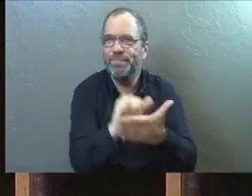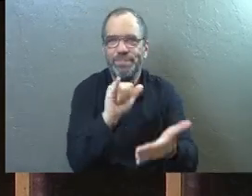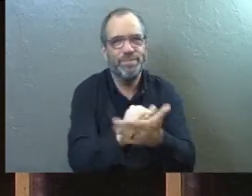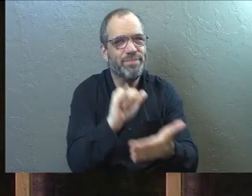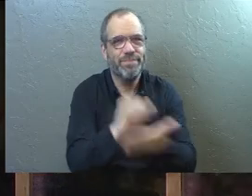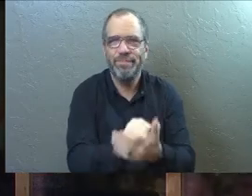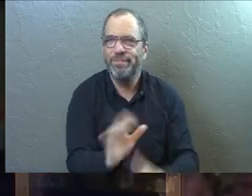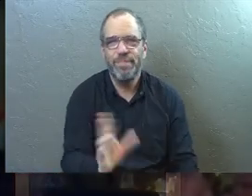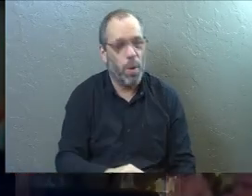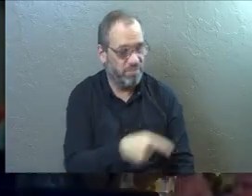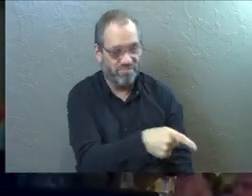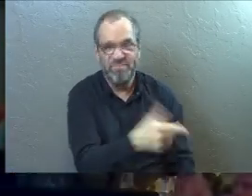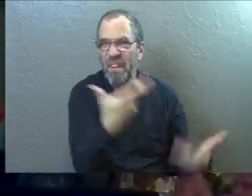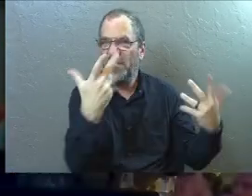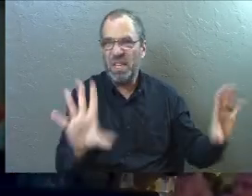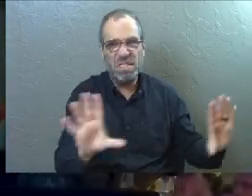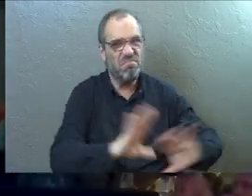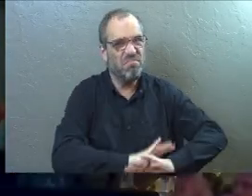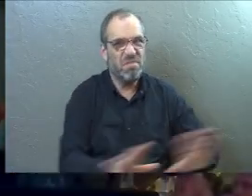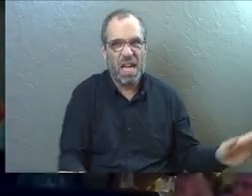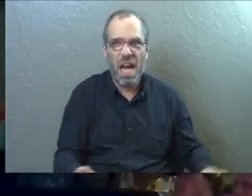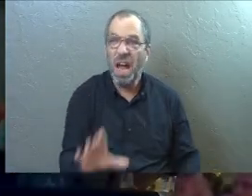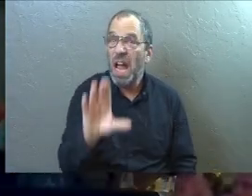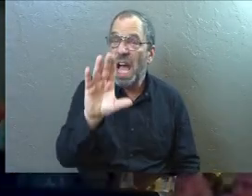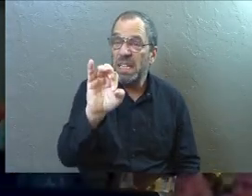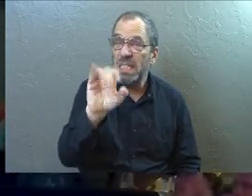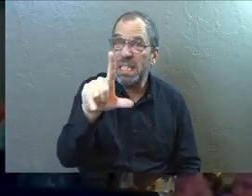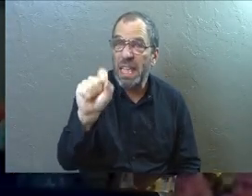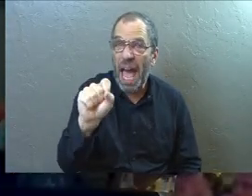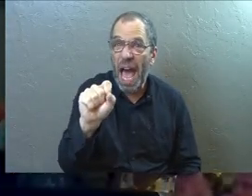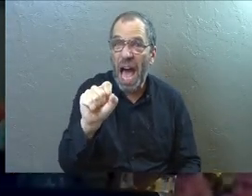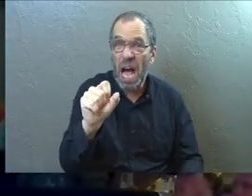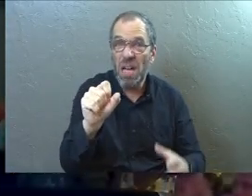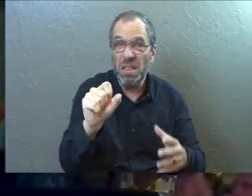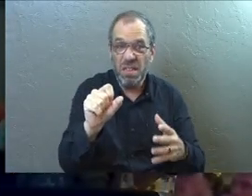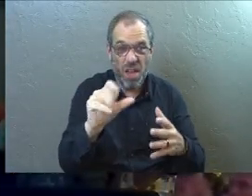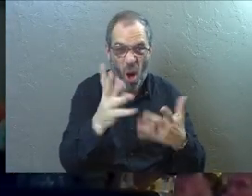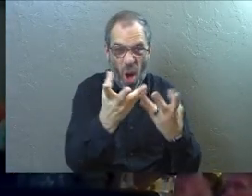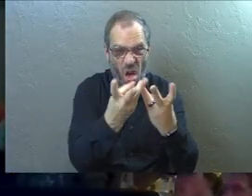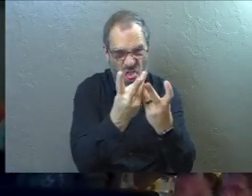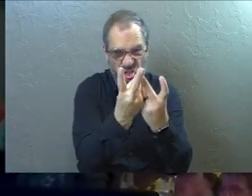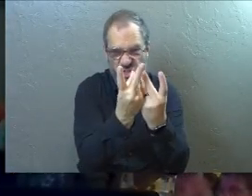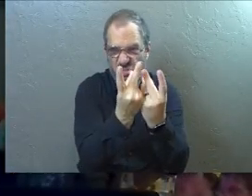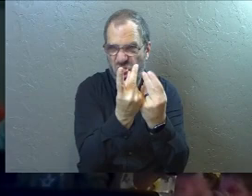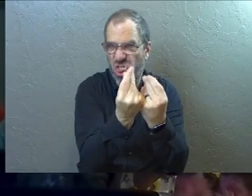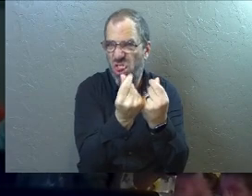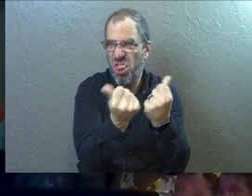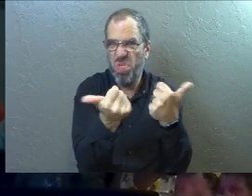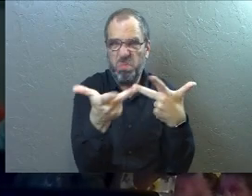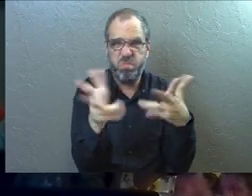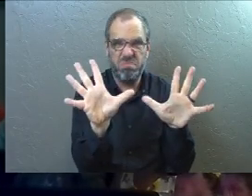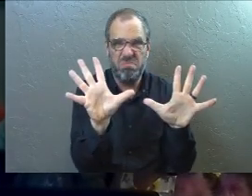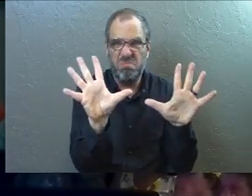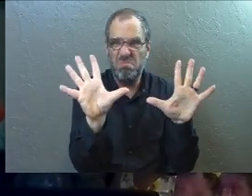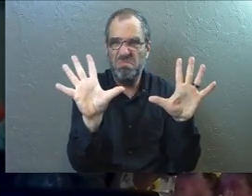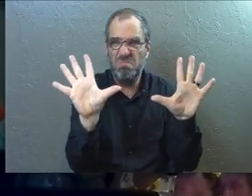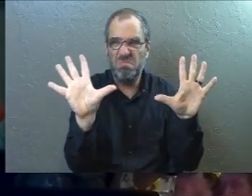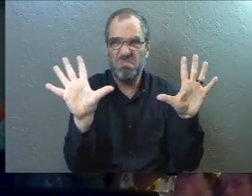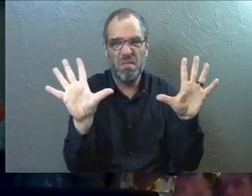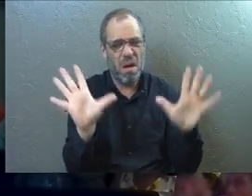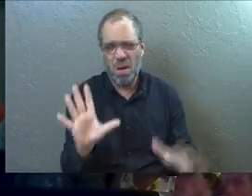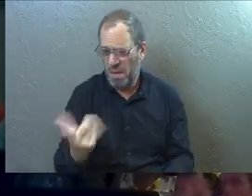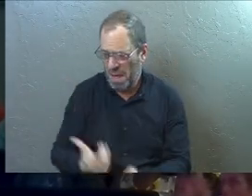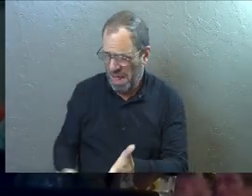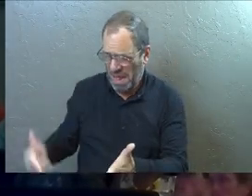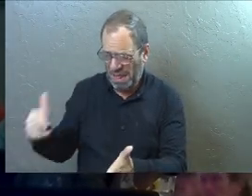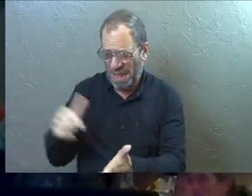That's not happening to that body. The cells have completely, the cell walls have all broken down. Um, poor